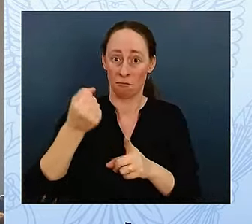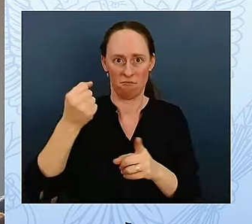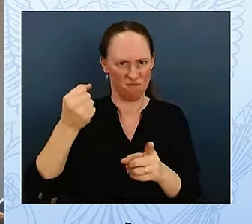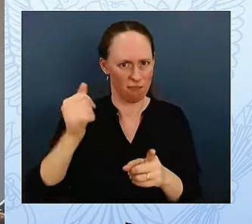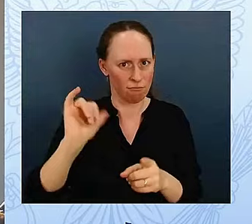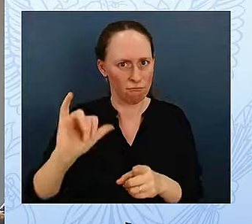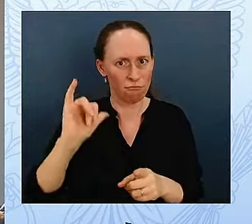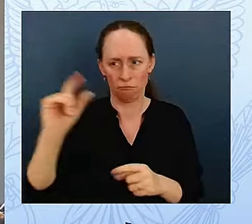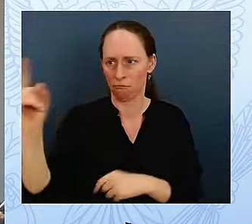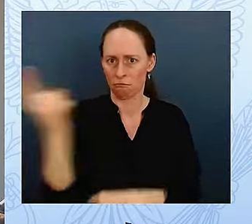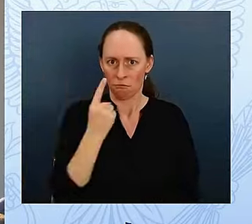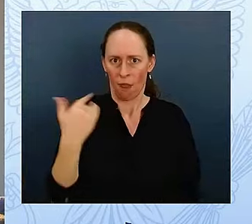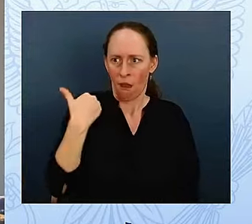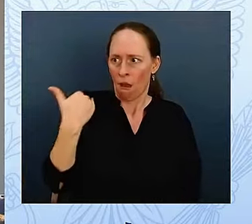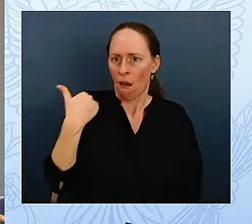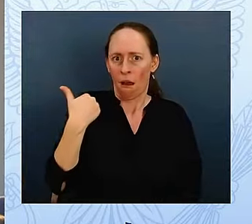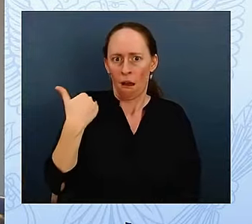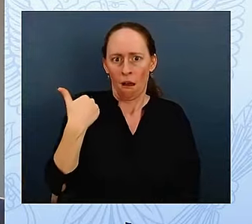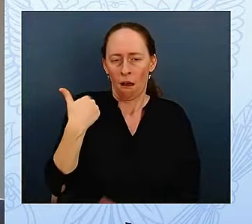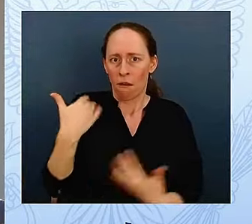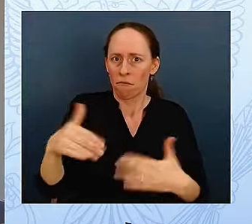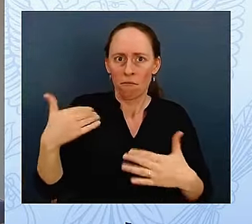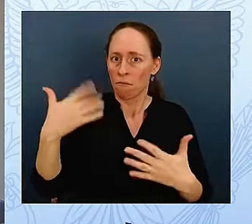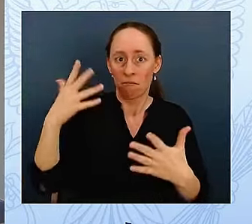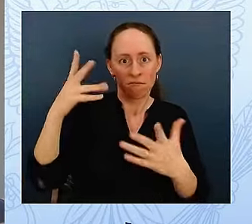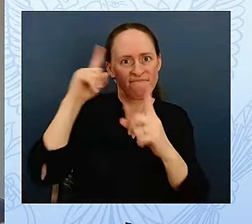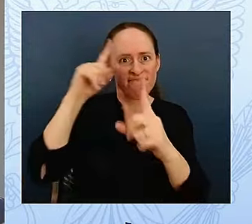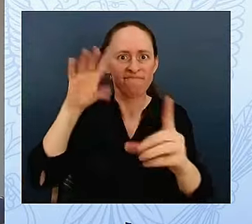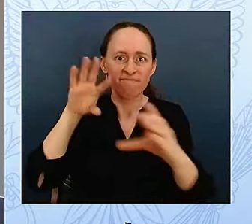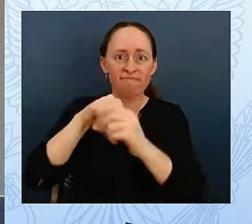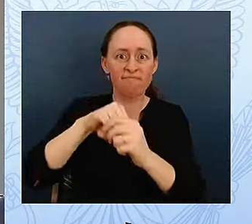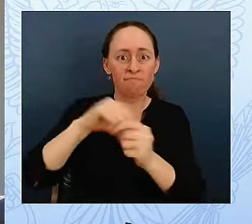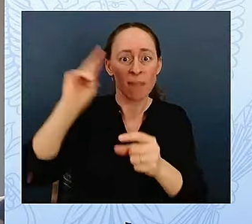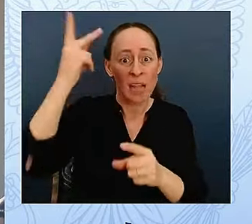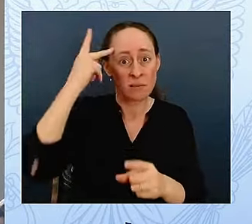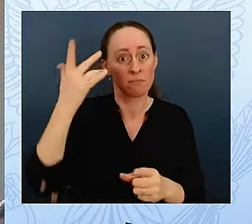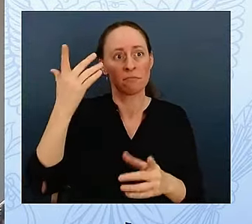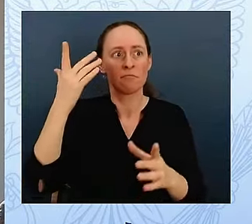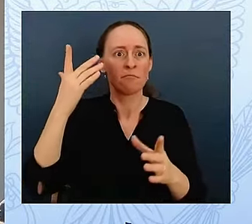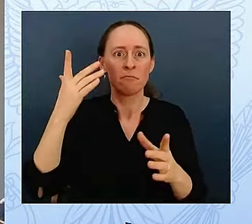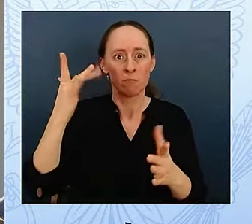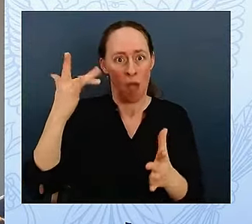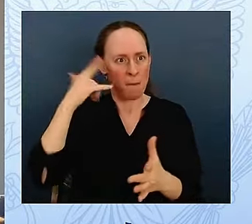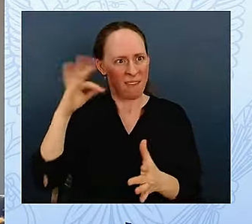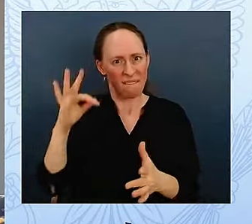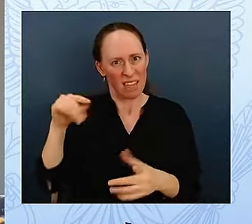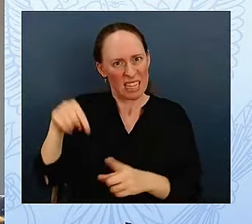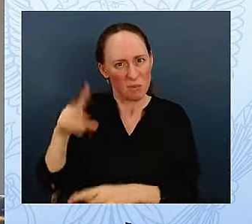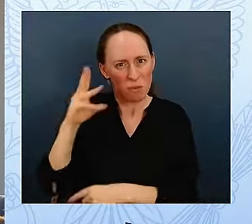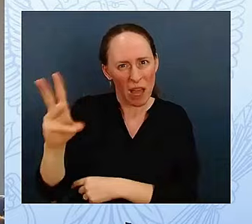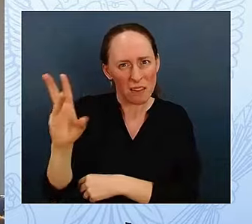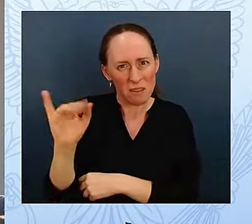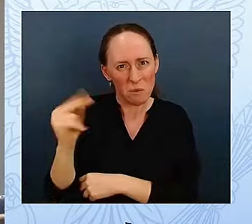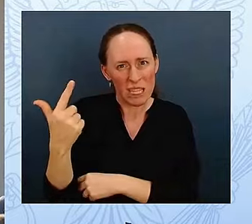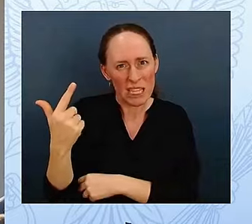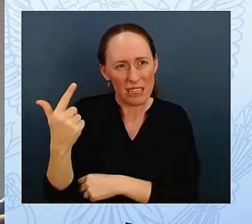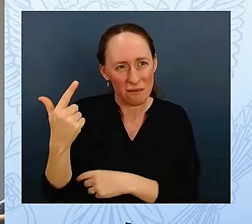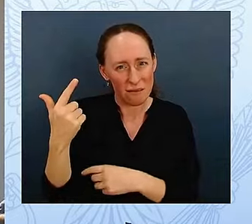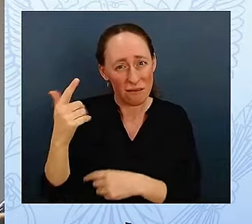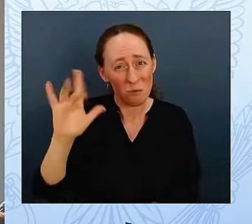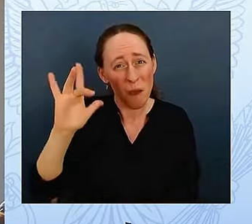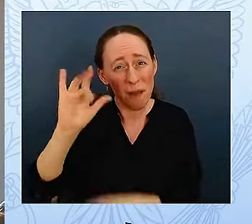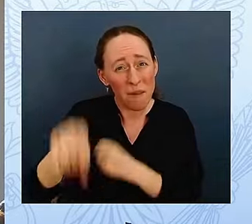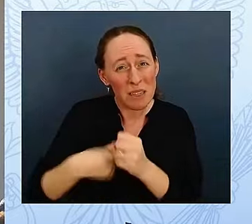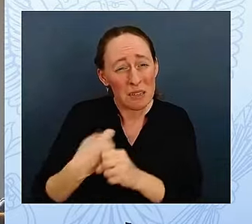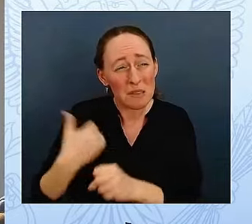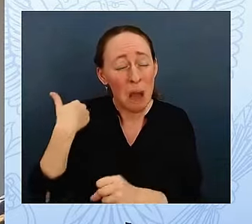that's something that 25 years ago this week, none of us could have foreseen or even dared to hope for. The show was idealistic,